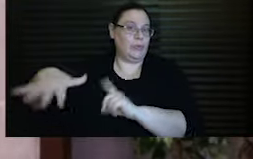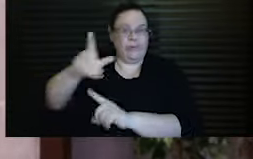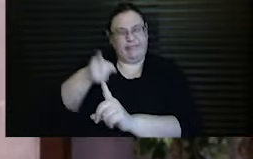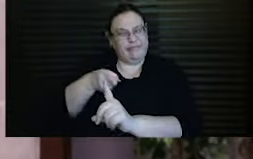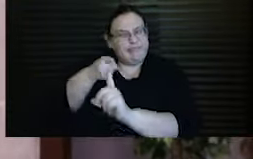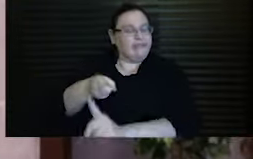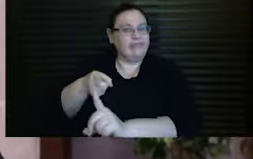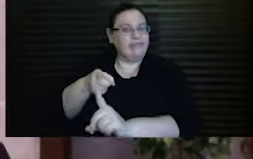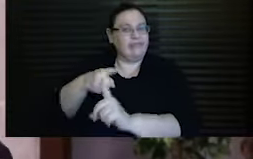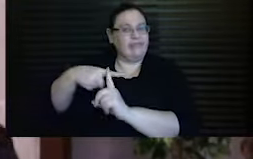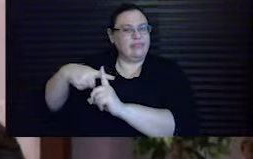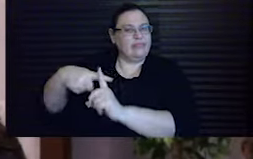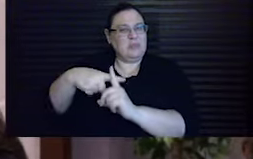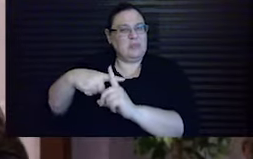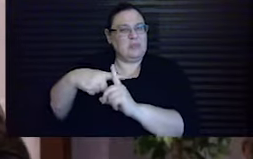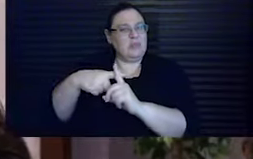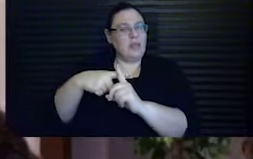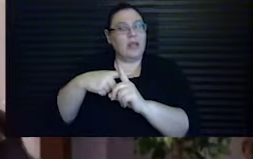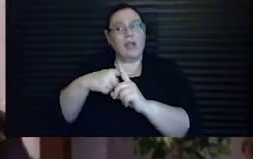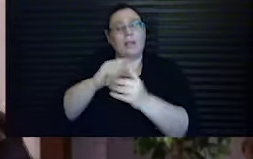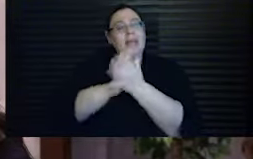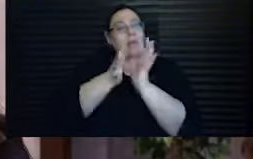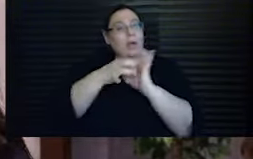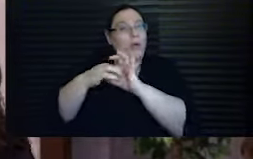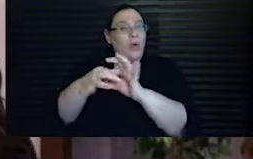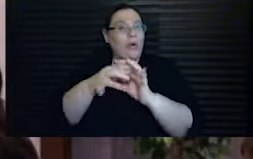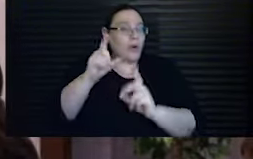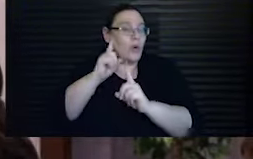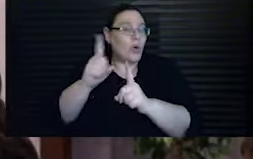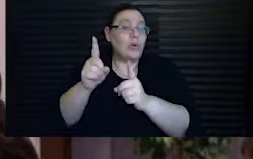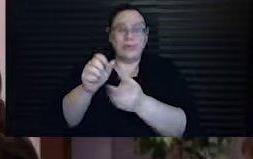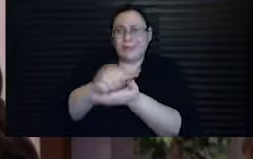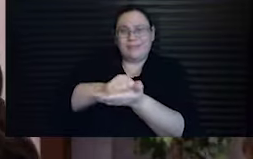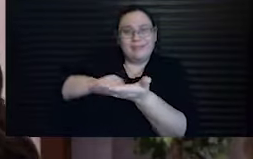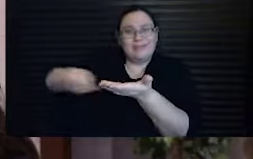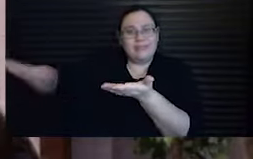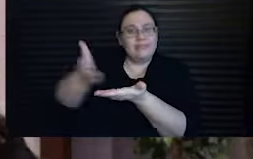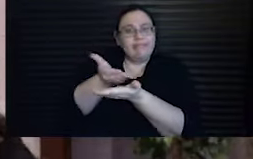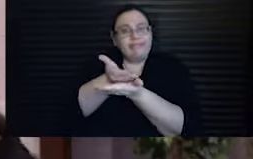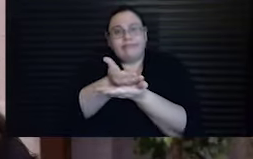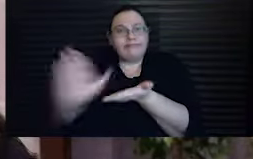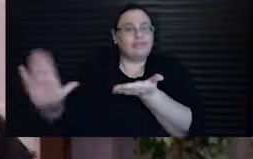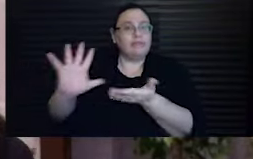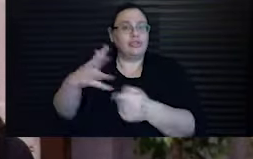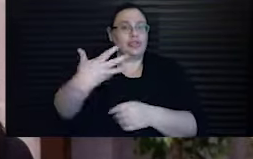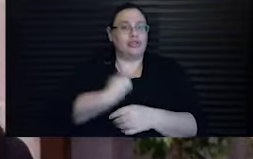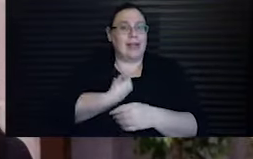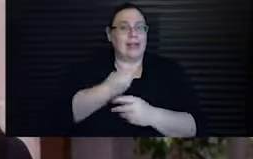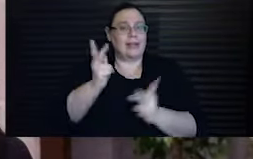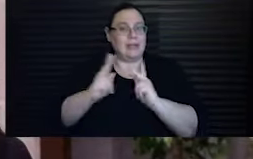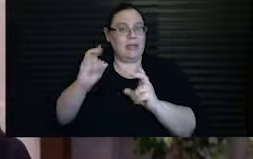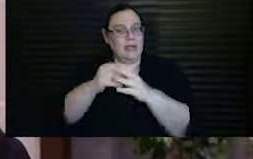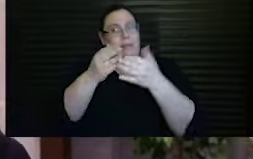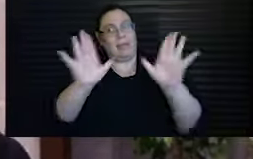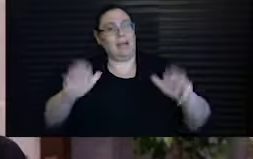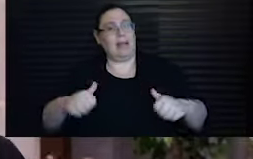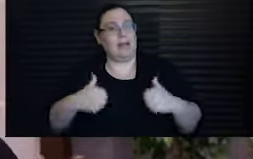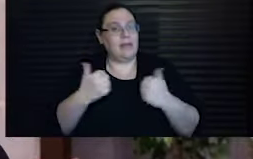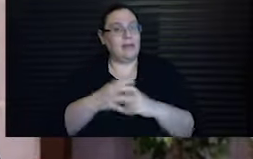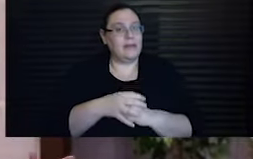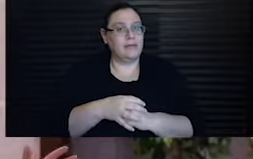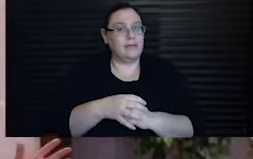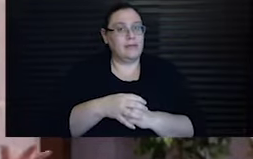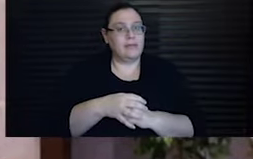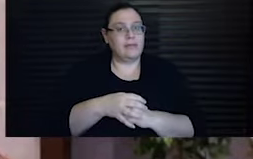in what amounted to a coordinated effort to eliminate trans people from public life. As we've